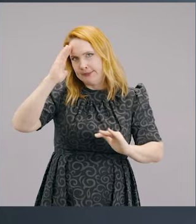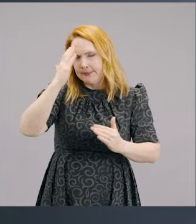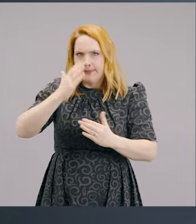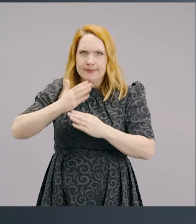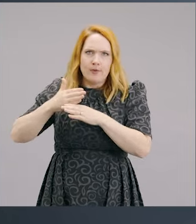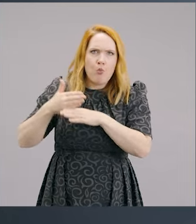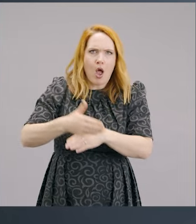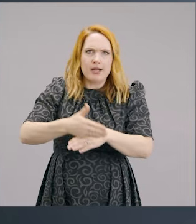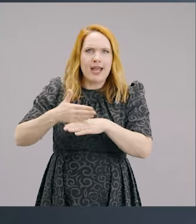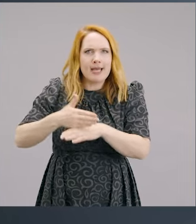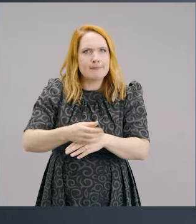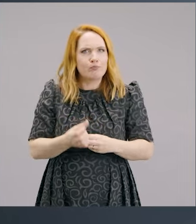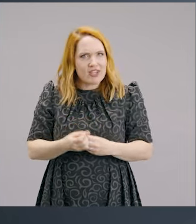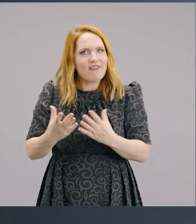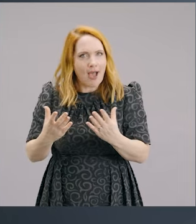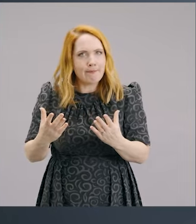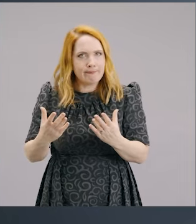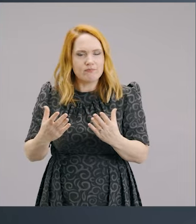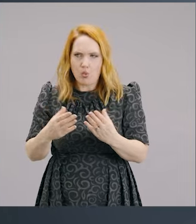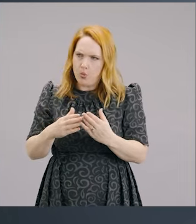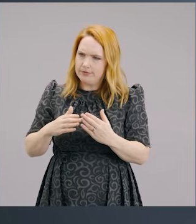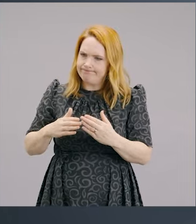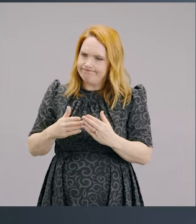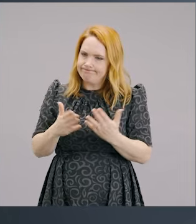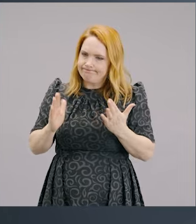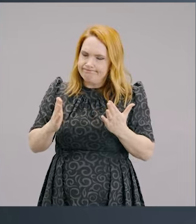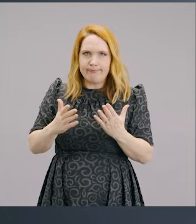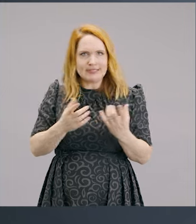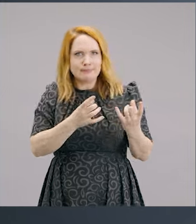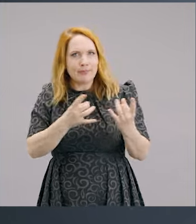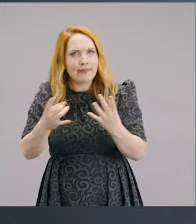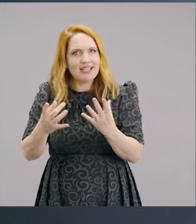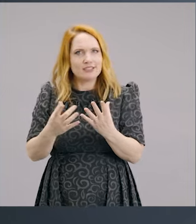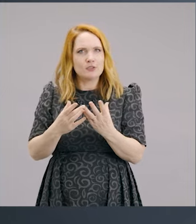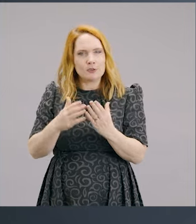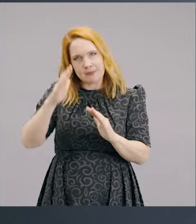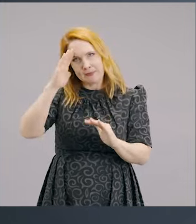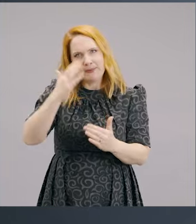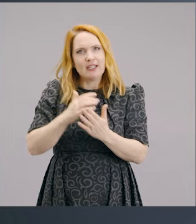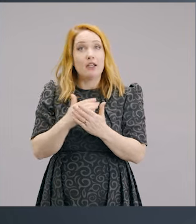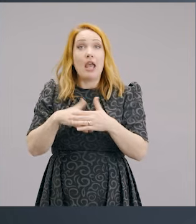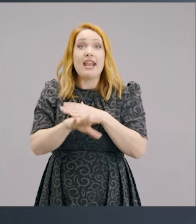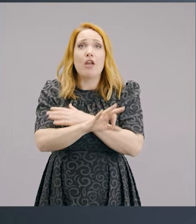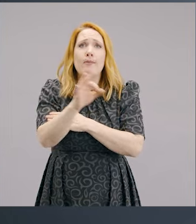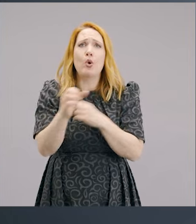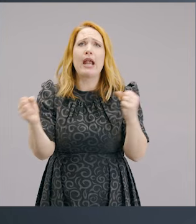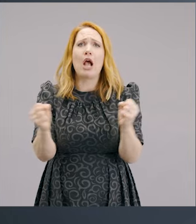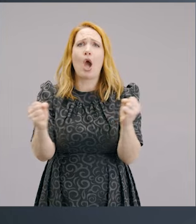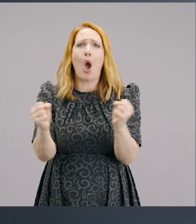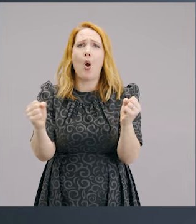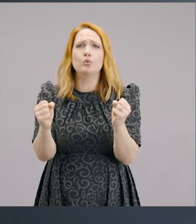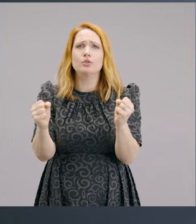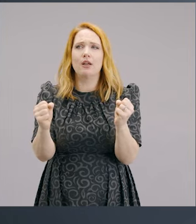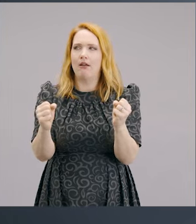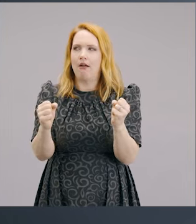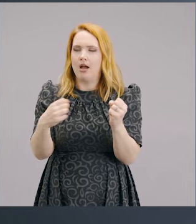Doesn't it? It takes sacrifice. I mean, they're freezing mornings in the mornings. And it's much easier just to lie in